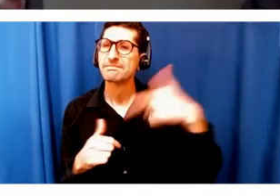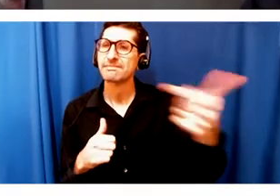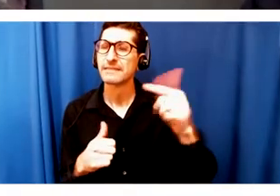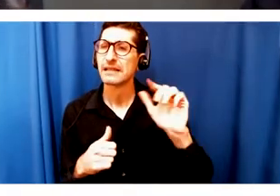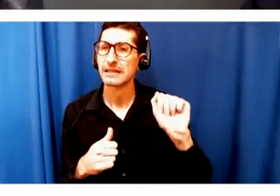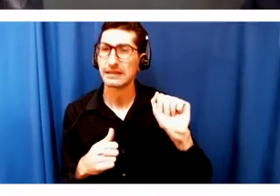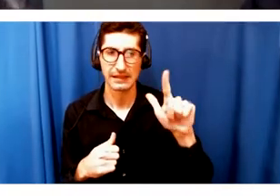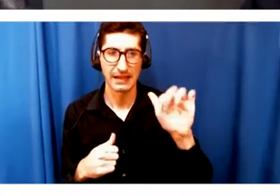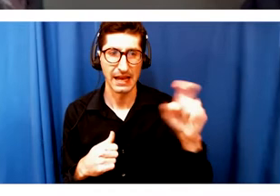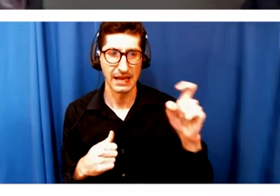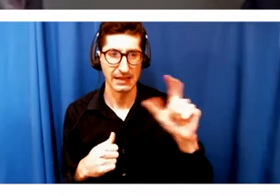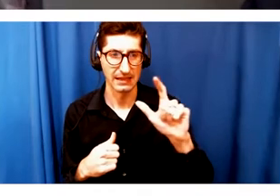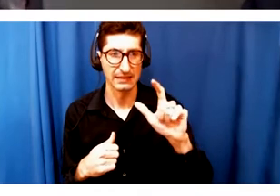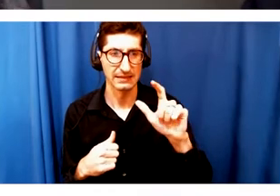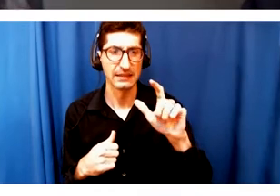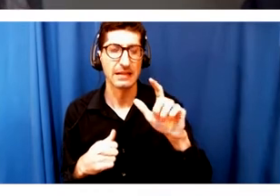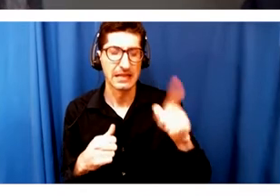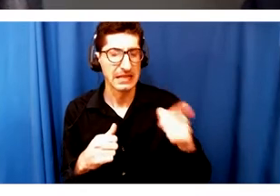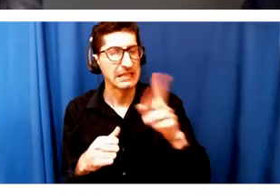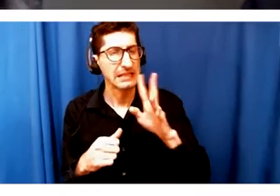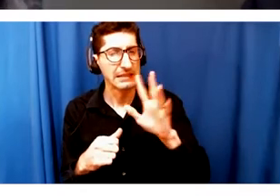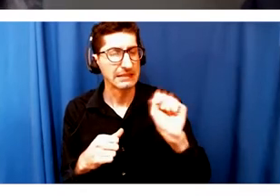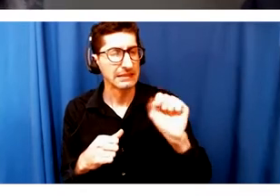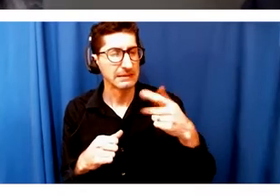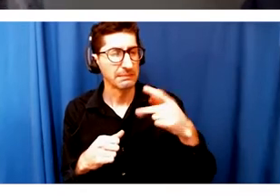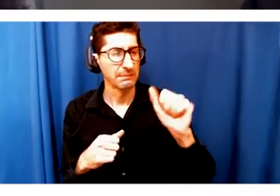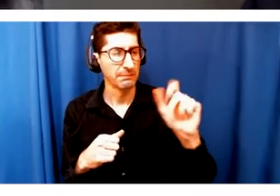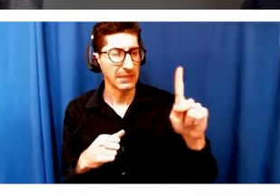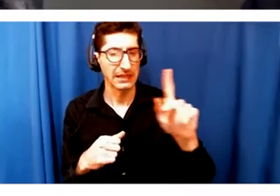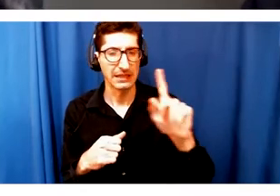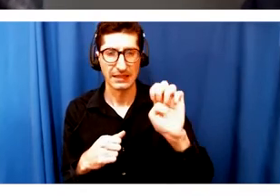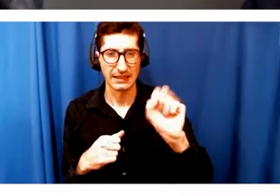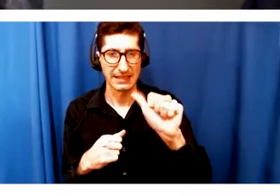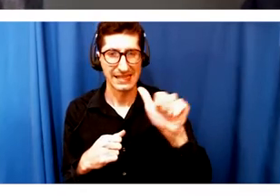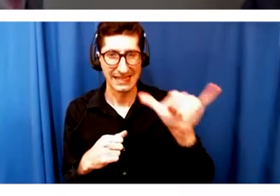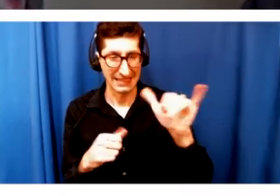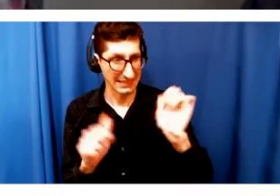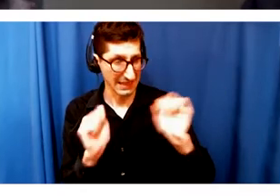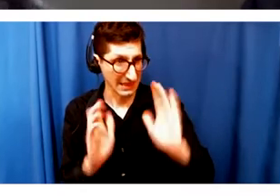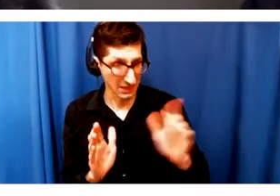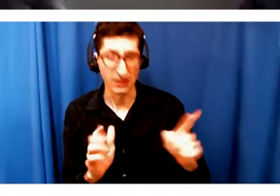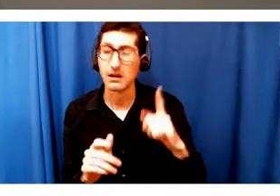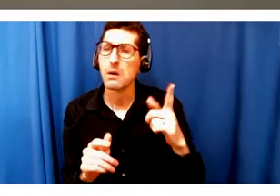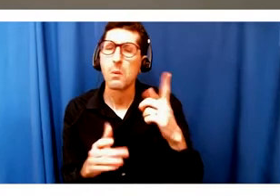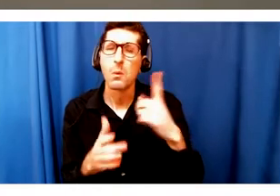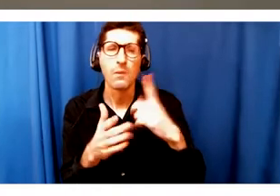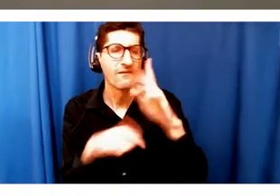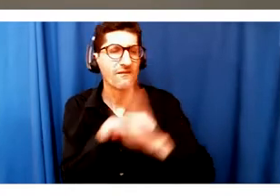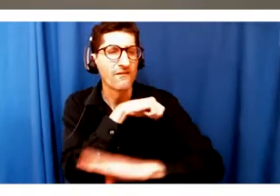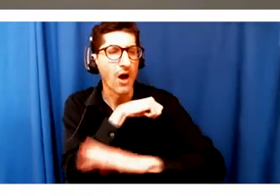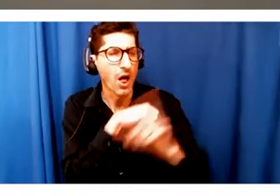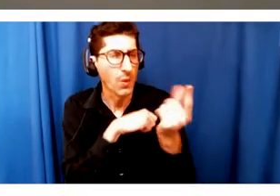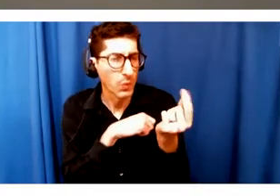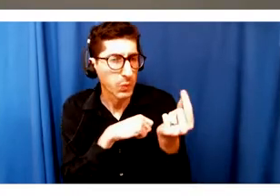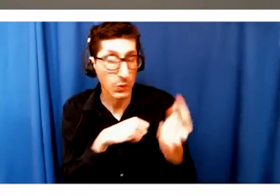Programs and Events Managers at Speakeasy Theatre. Alex, welcome. What does the fall look like at Speakeasy? Well, first of all, thank you